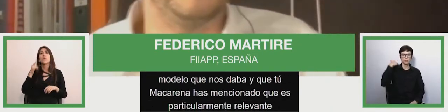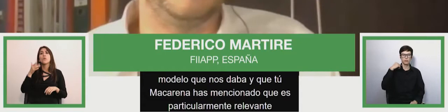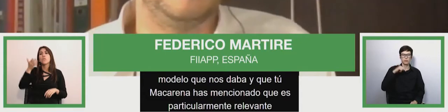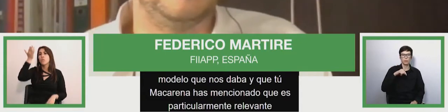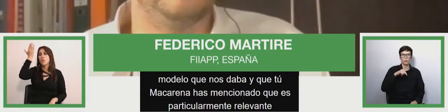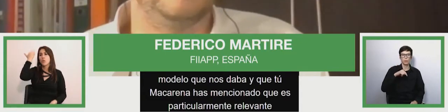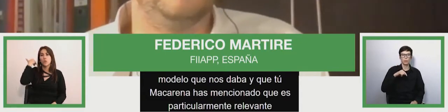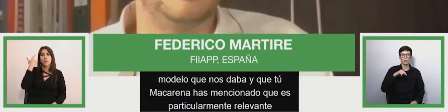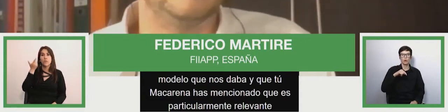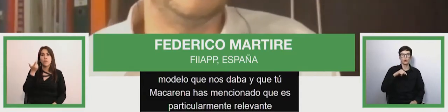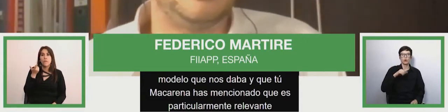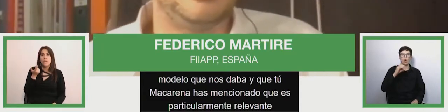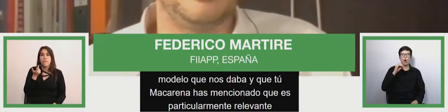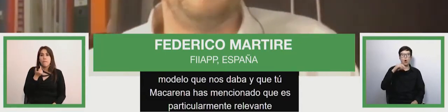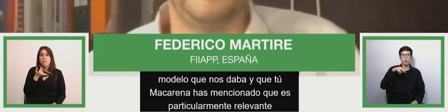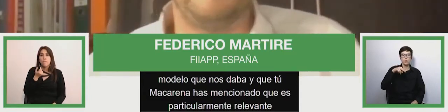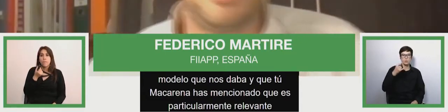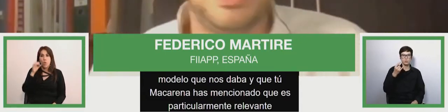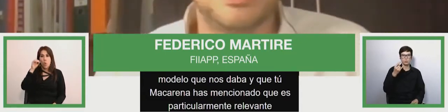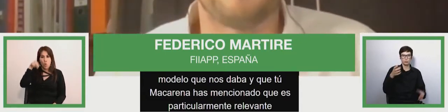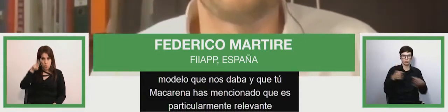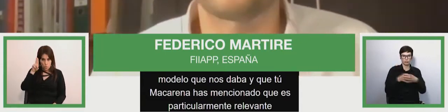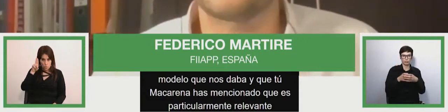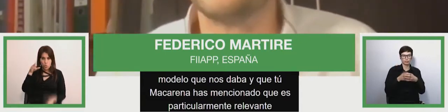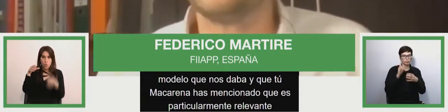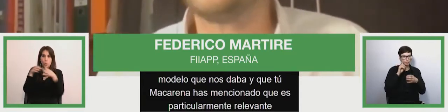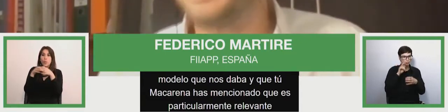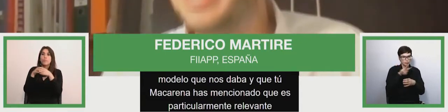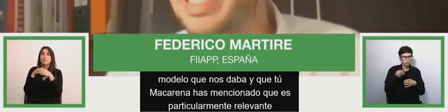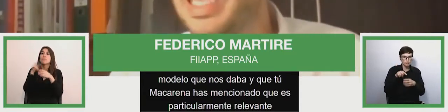from the united nations and catalina yolanda